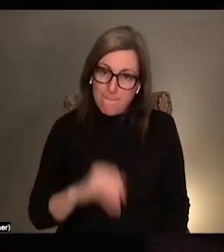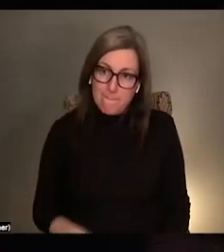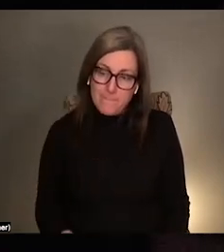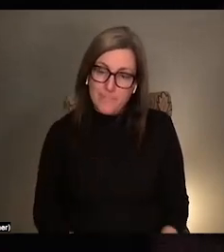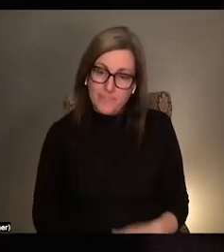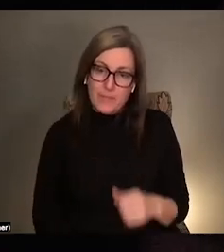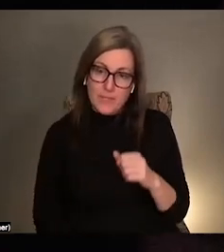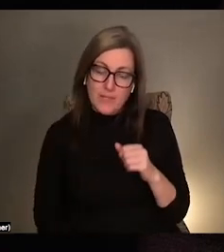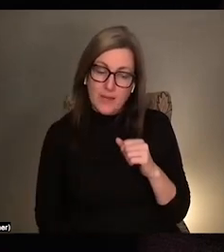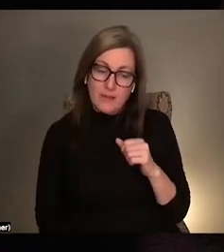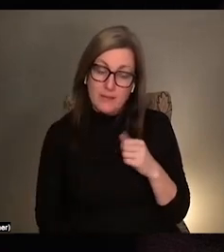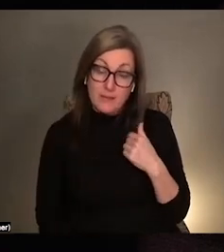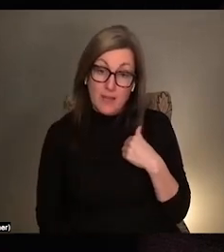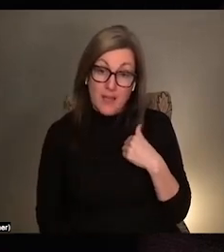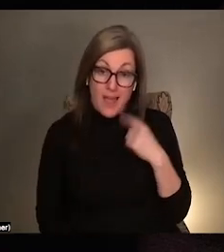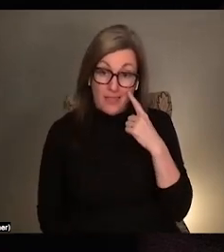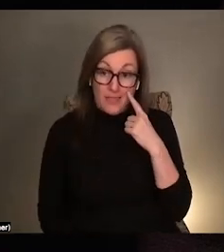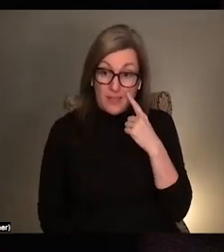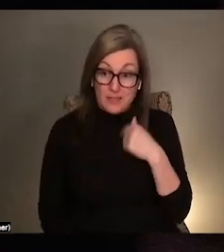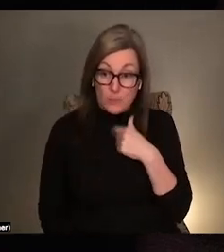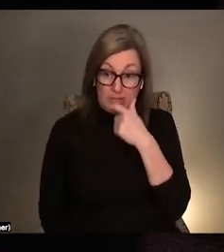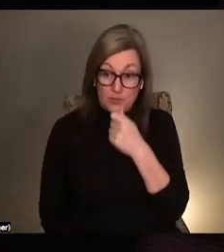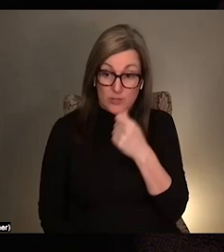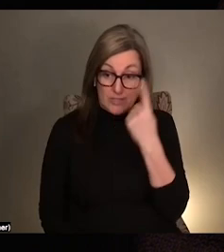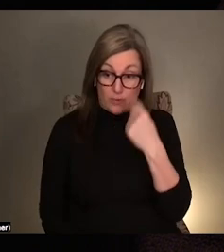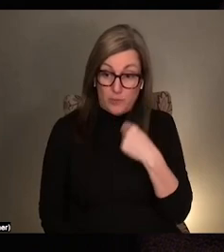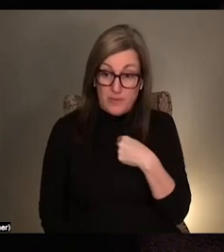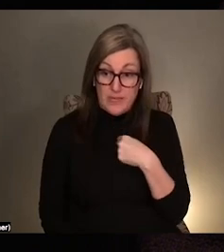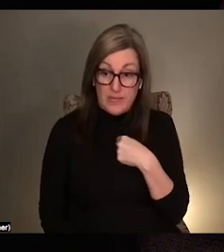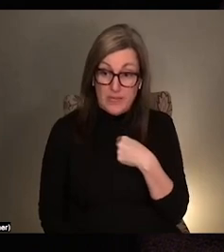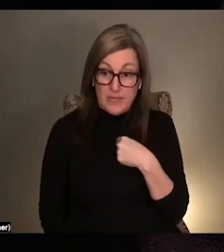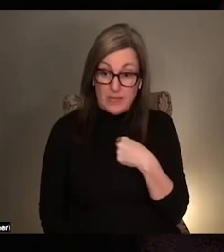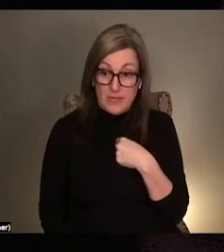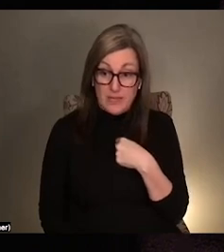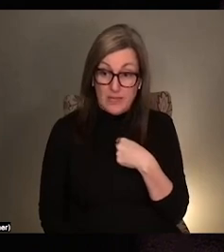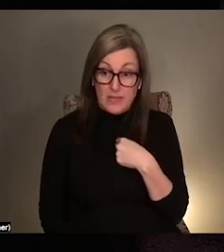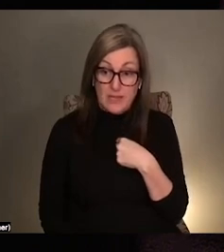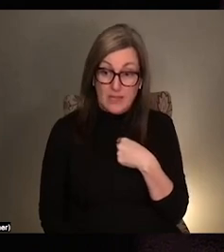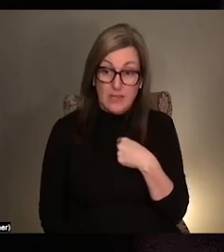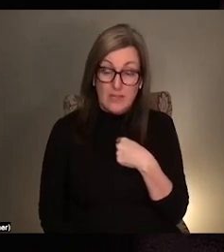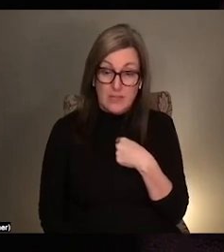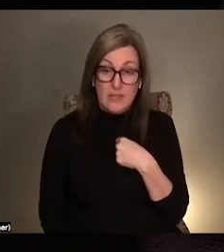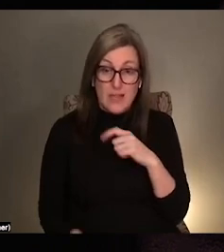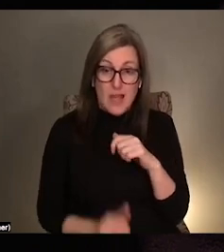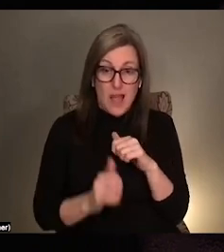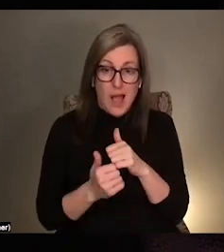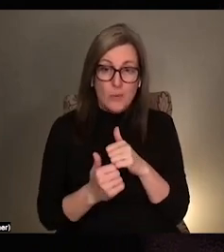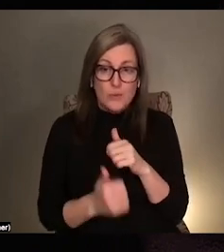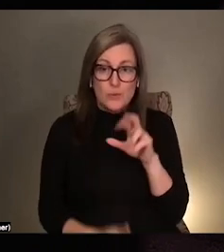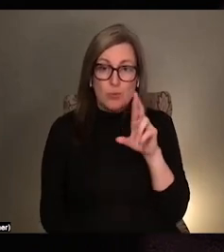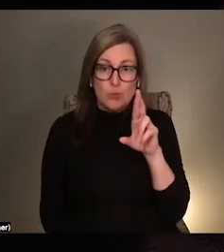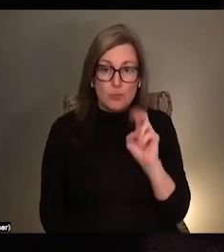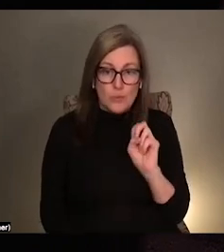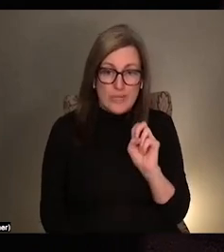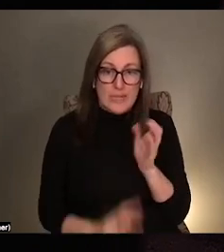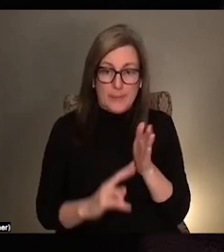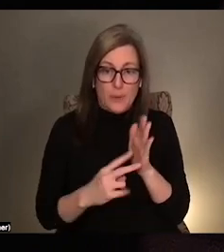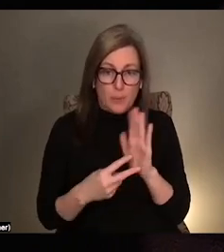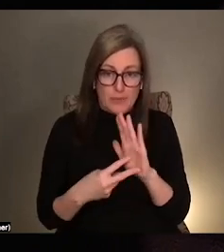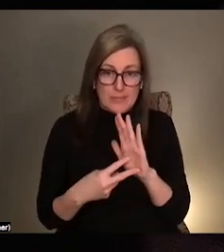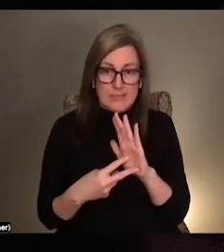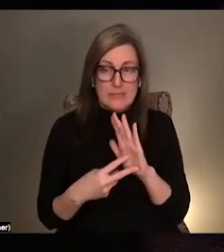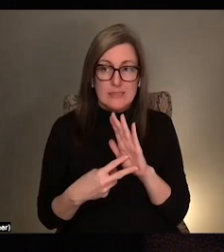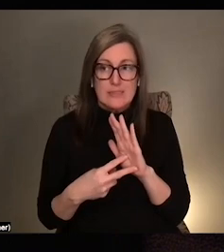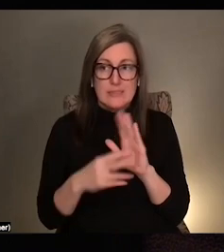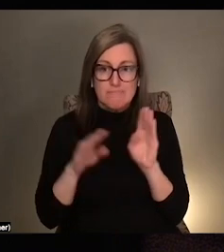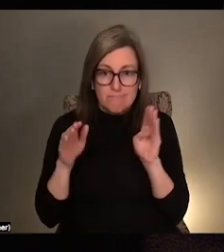what I'm interested in is like how we can like retool and like repurpose objects towards like other more